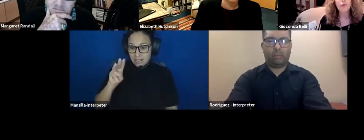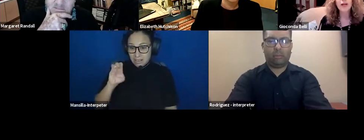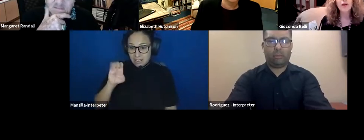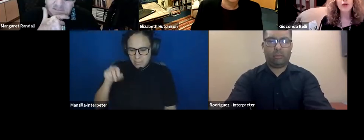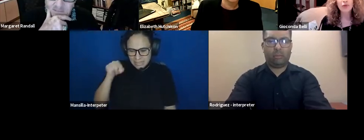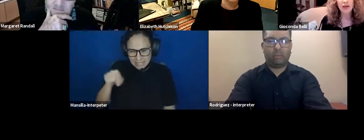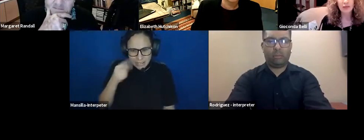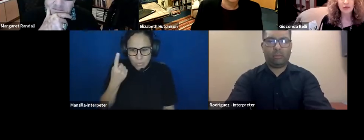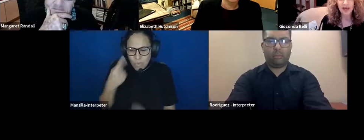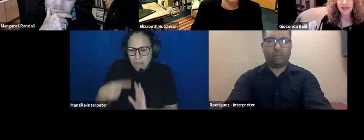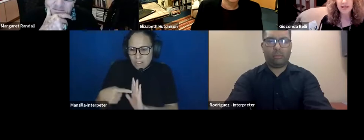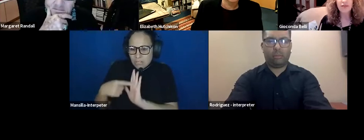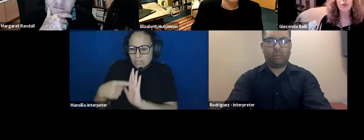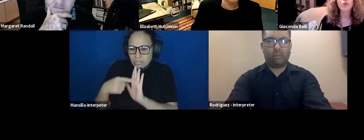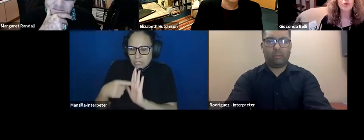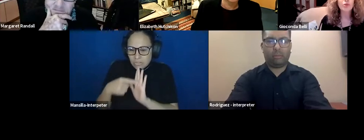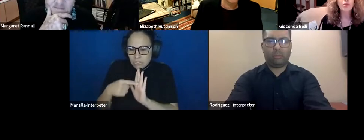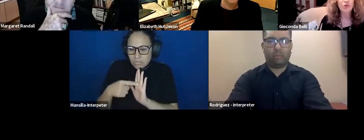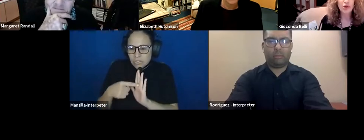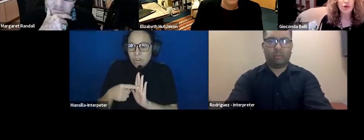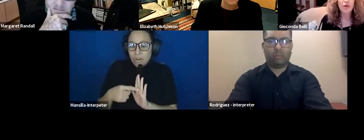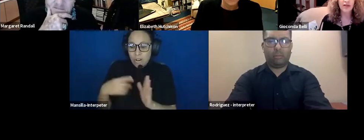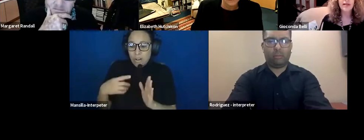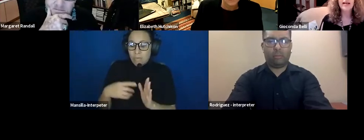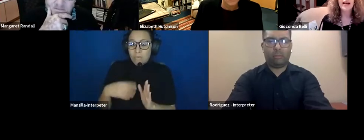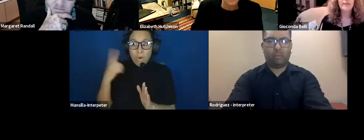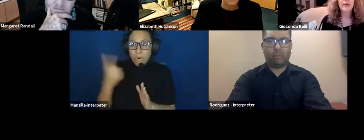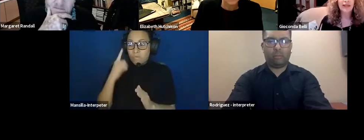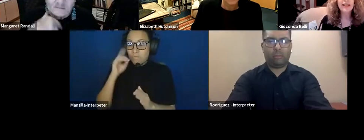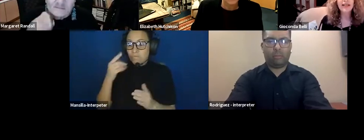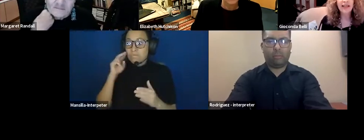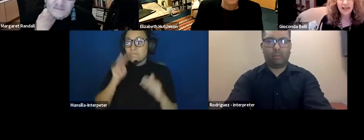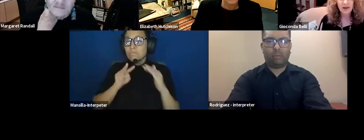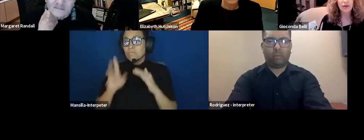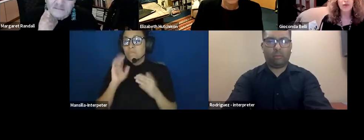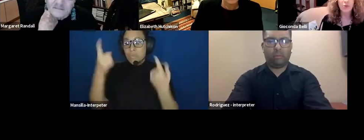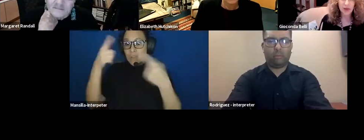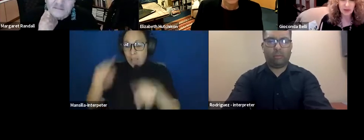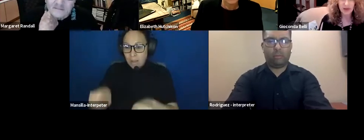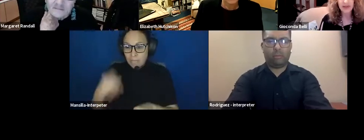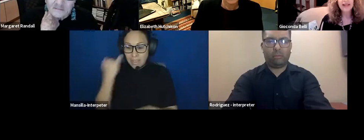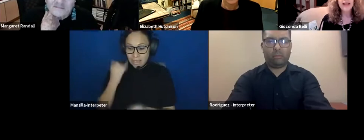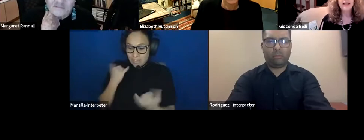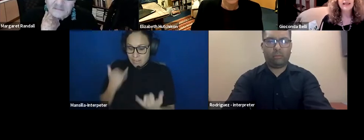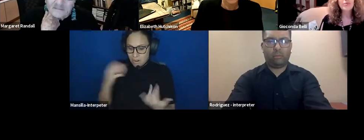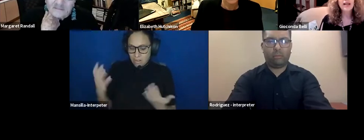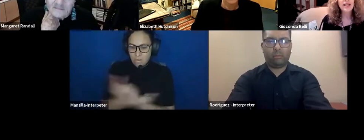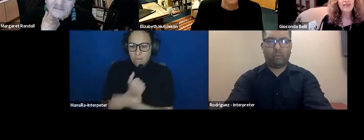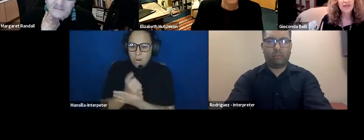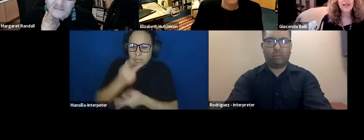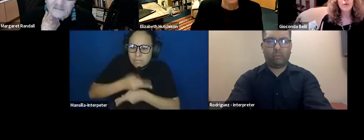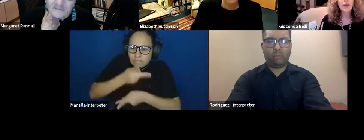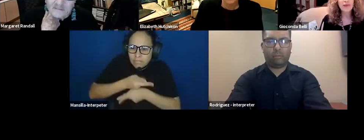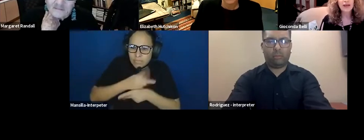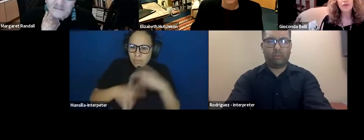of what we are going to have to face if we do not do something about taking care of the world. And that's where